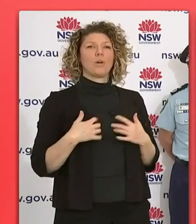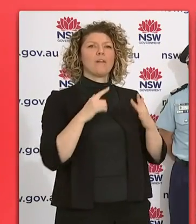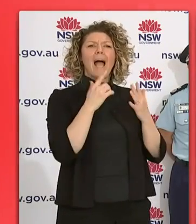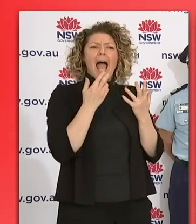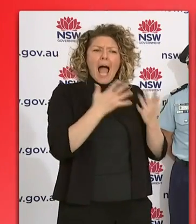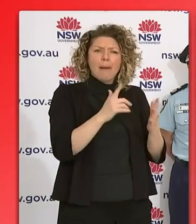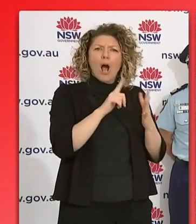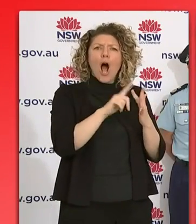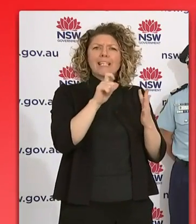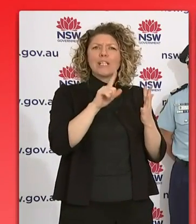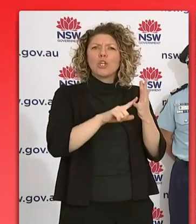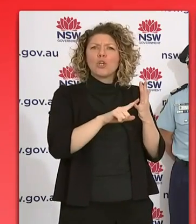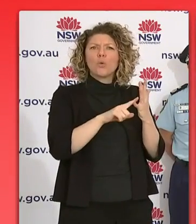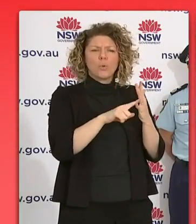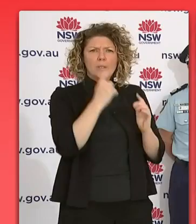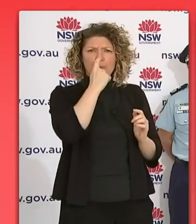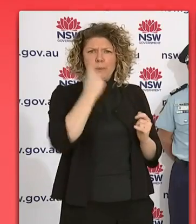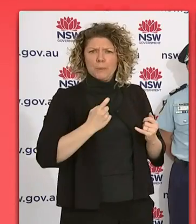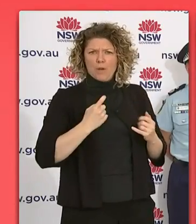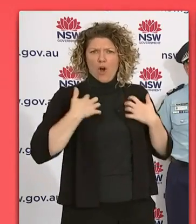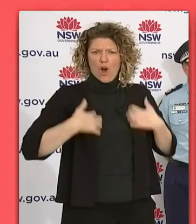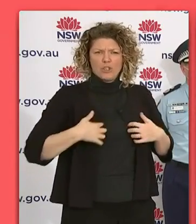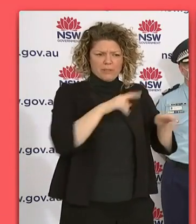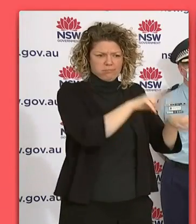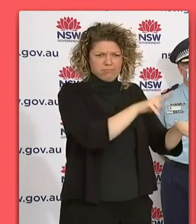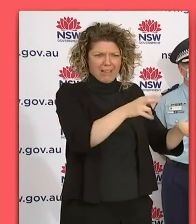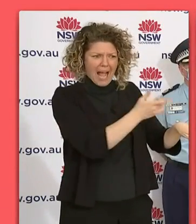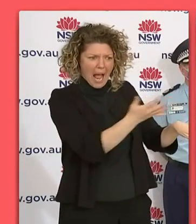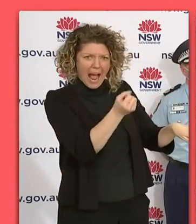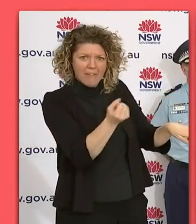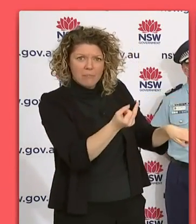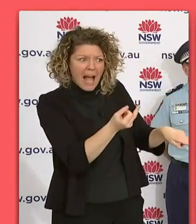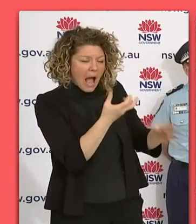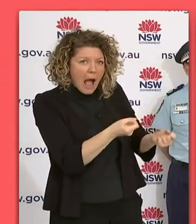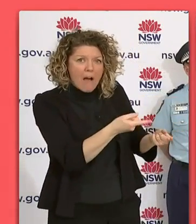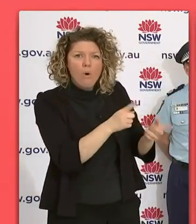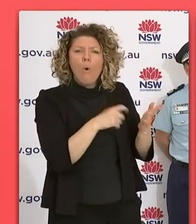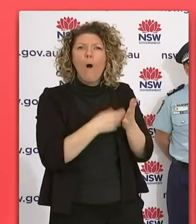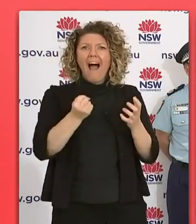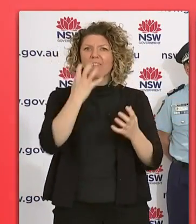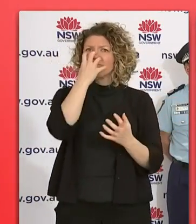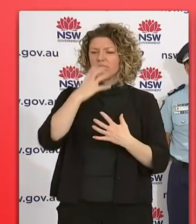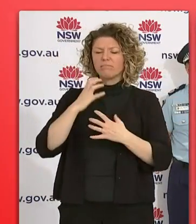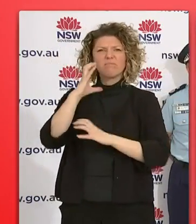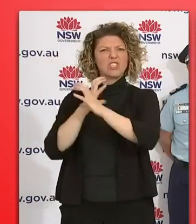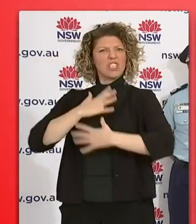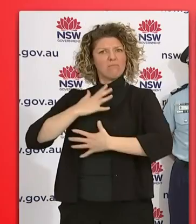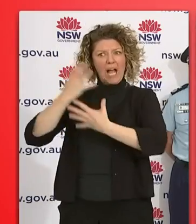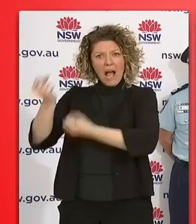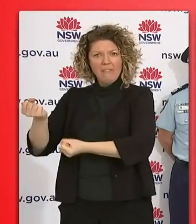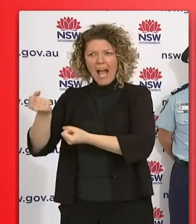ventilators, and also are the federal government sending in field hospitals or